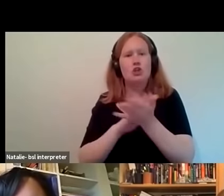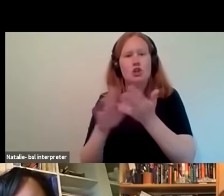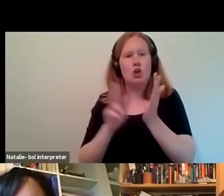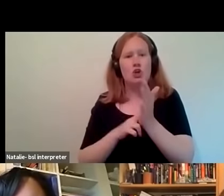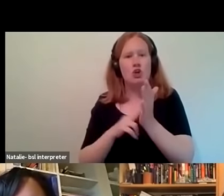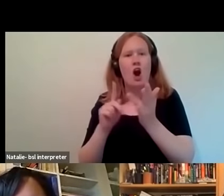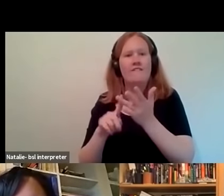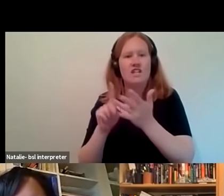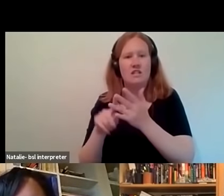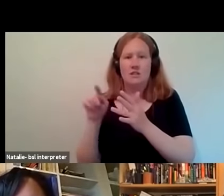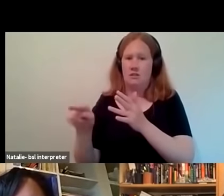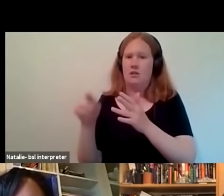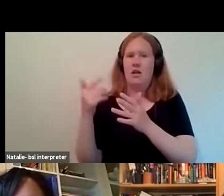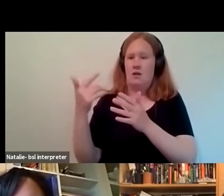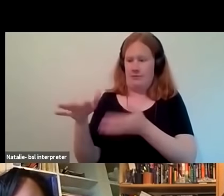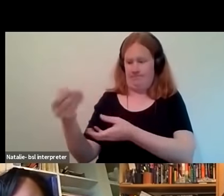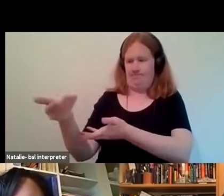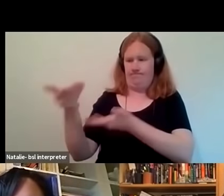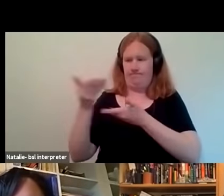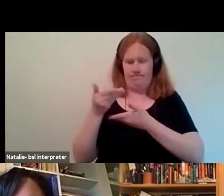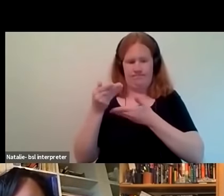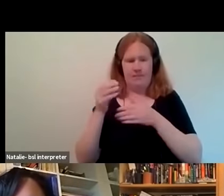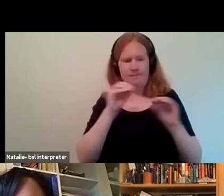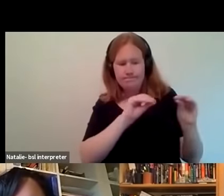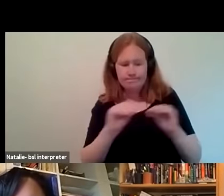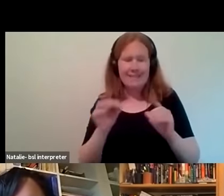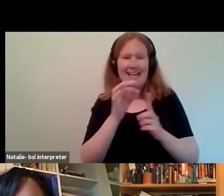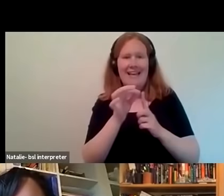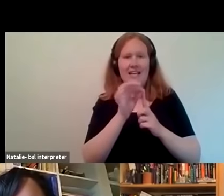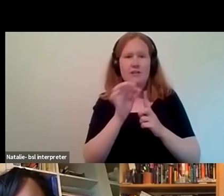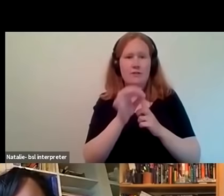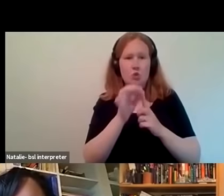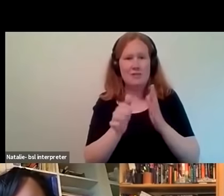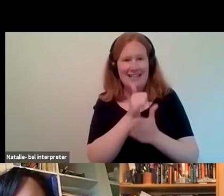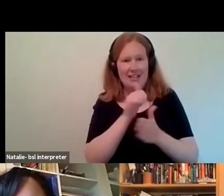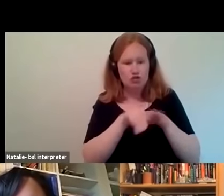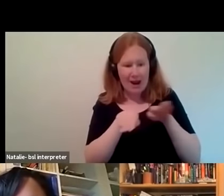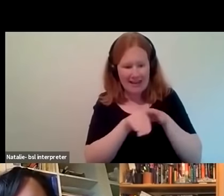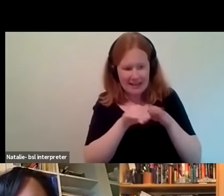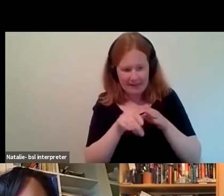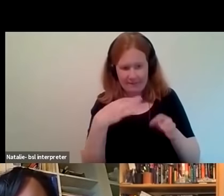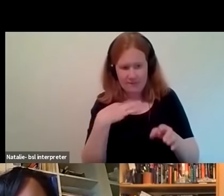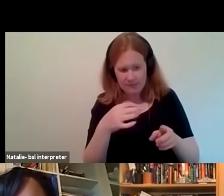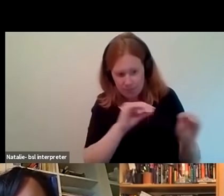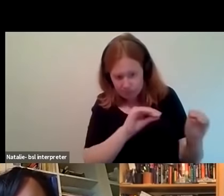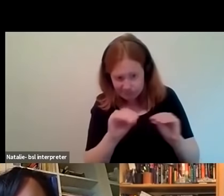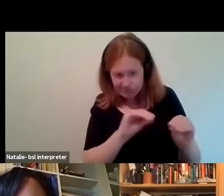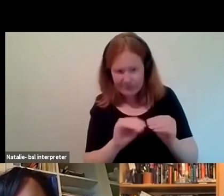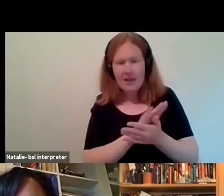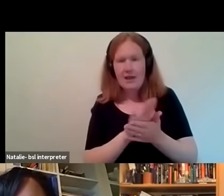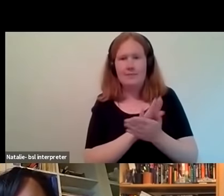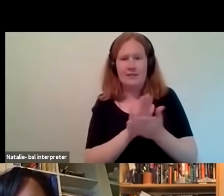came in and delivered some interview school training with our volunteers and then what we did was basically allow them space to learn to practice